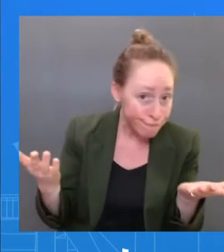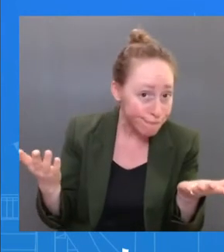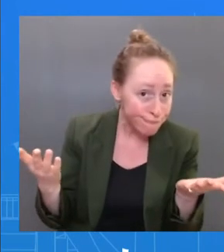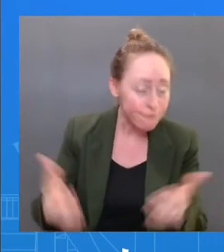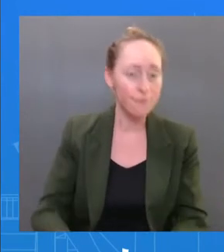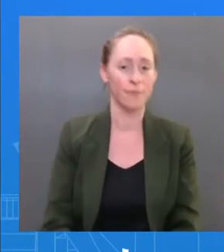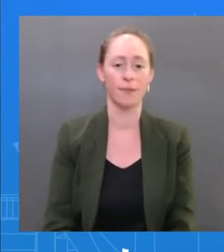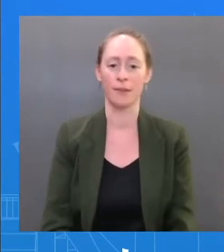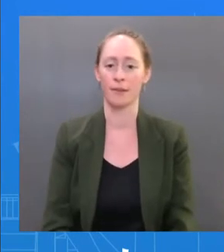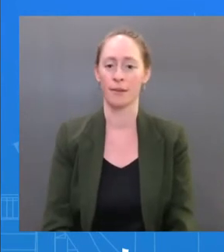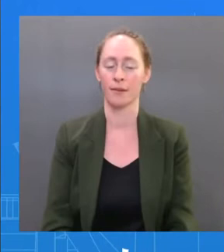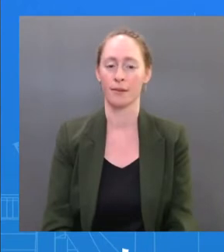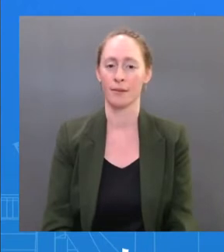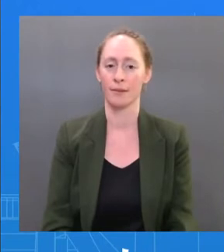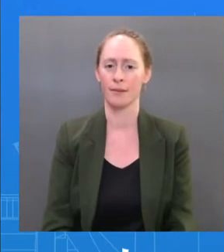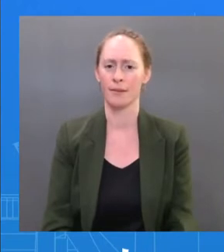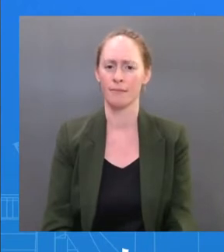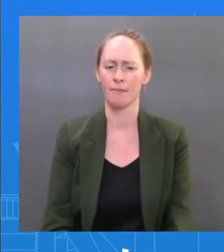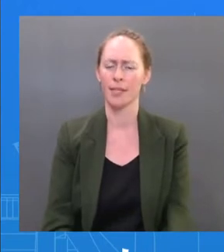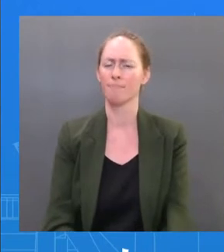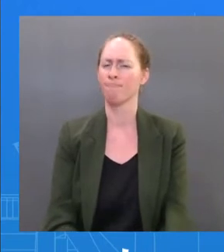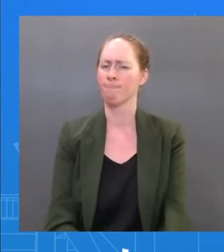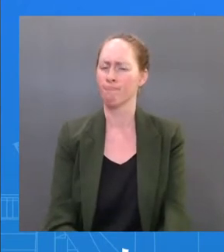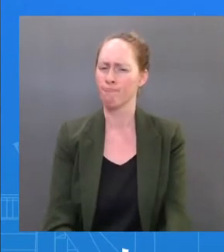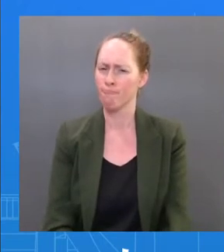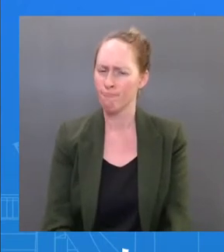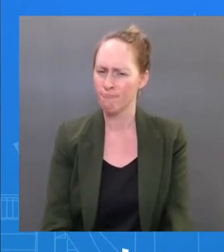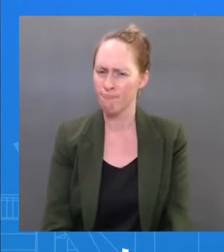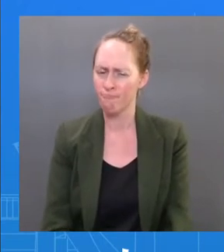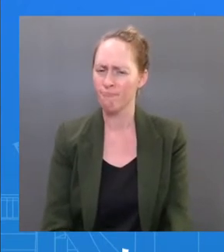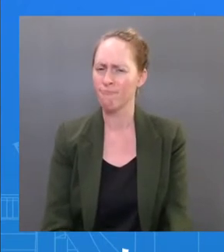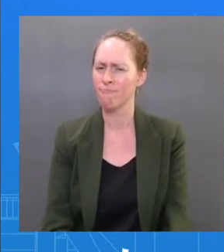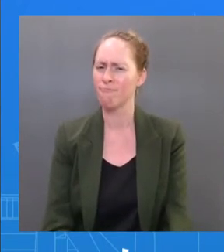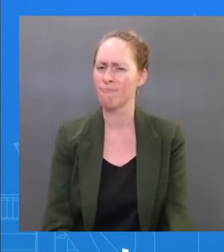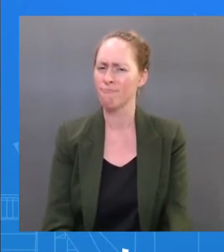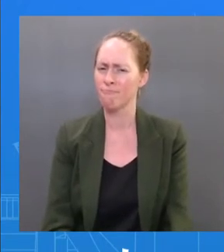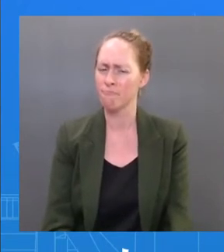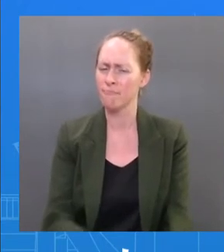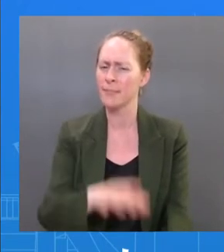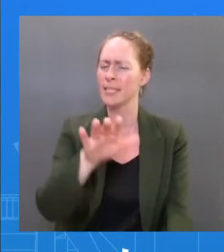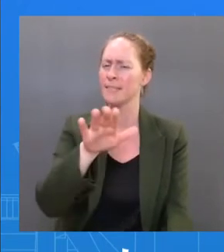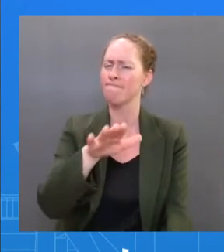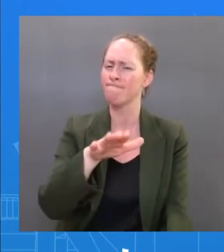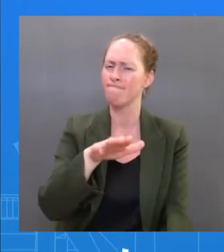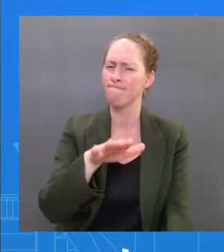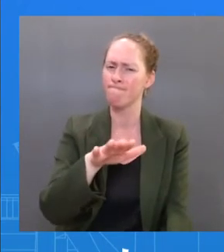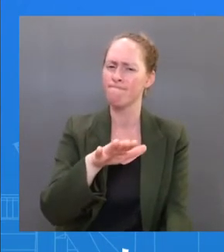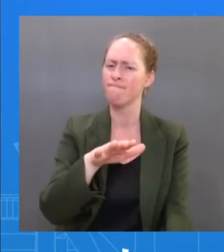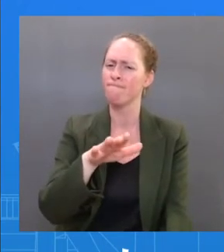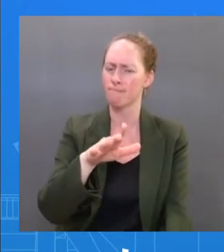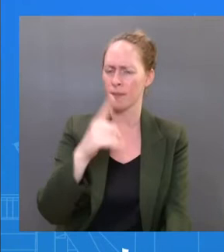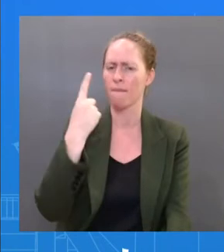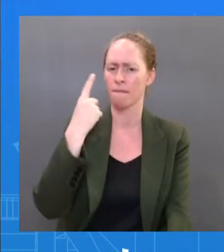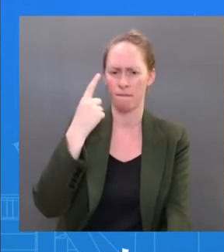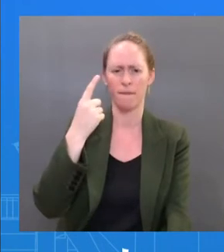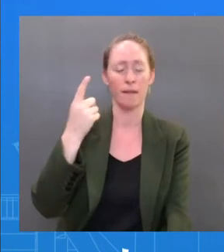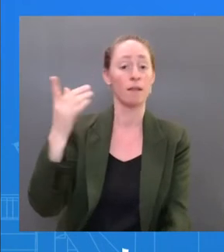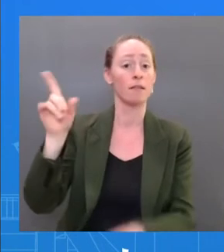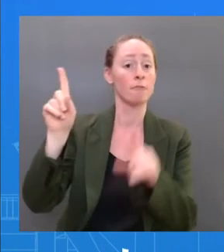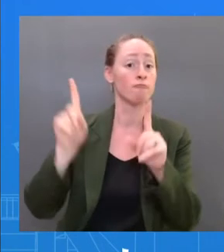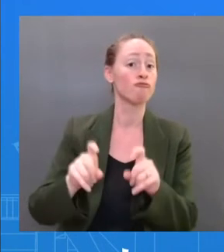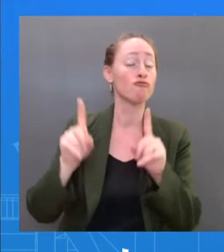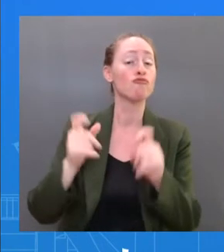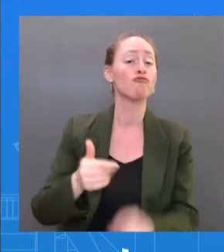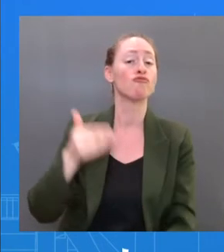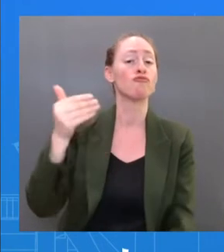behind the President's testing has been — both developed by Dr. O'Connor, but I think also has gone through a lot of vetting. It's a — it's what we